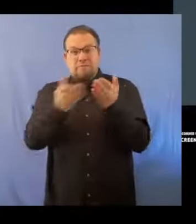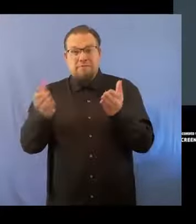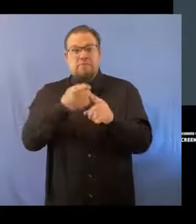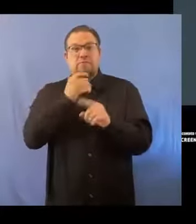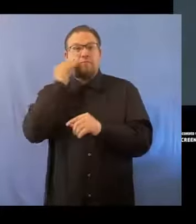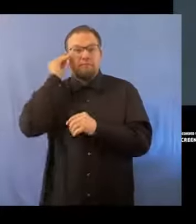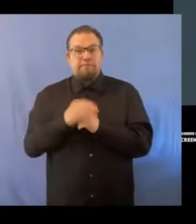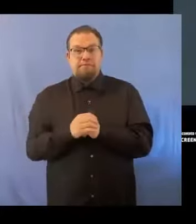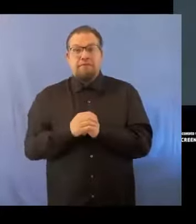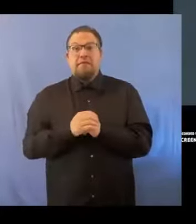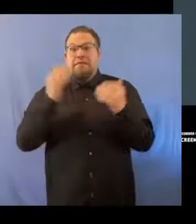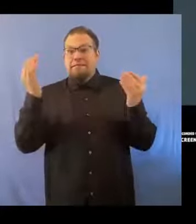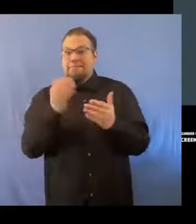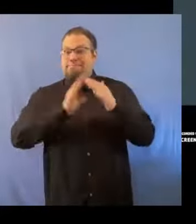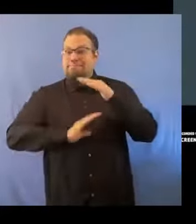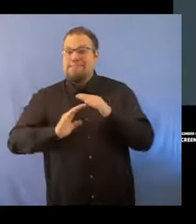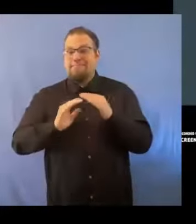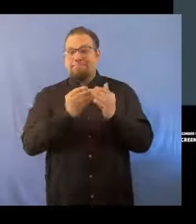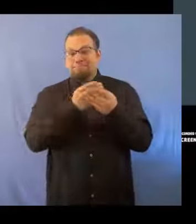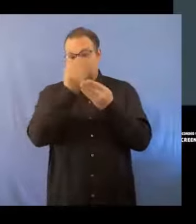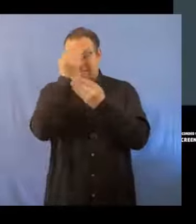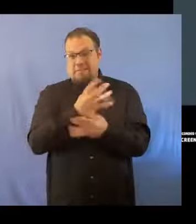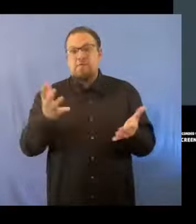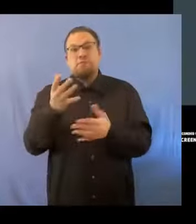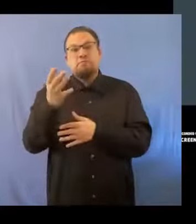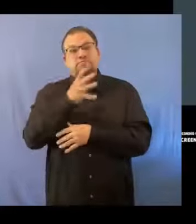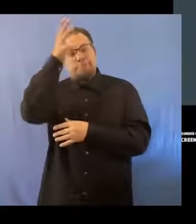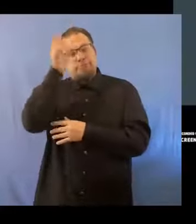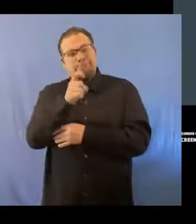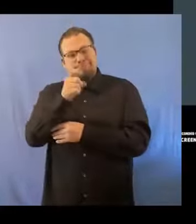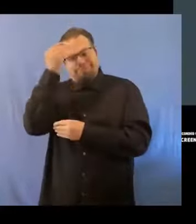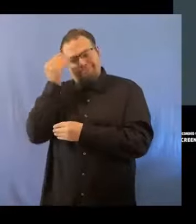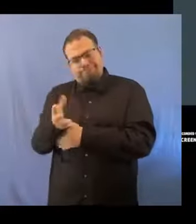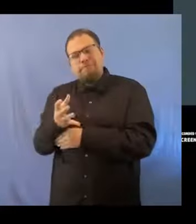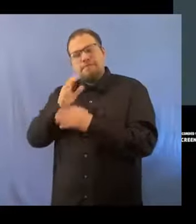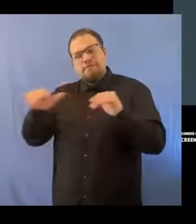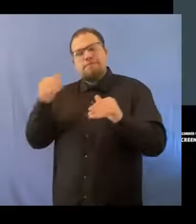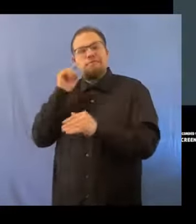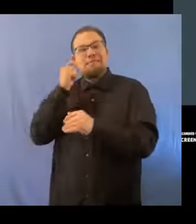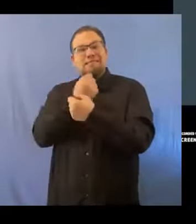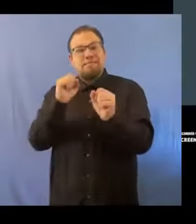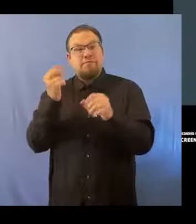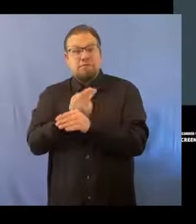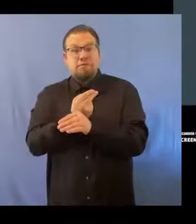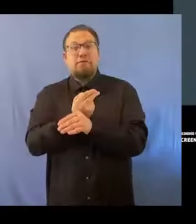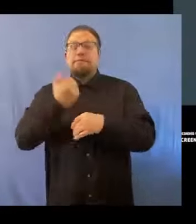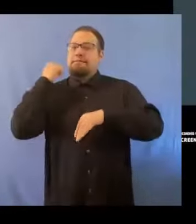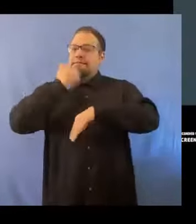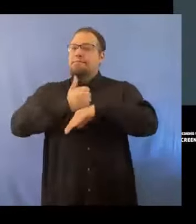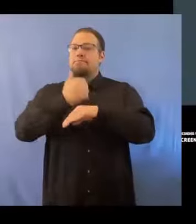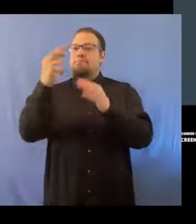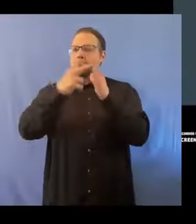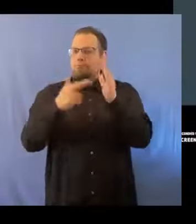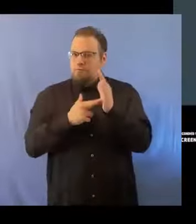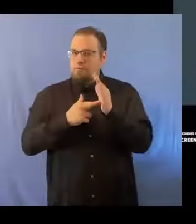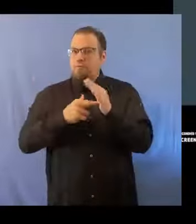Here are the basic guidelines that parents should share with their kids for safe online internet use. Set family rules around internet use and